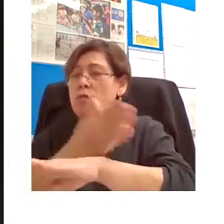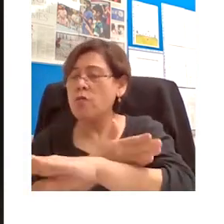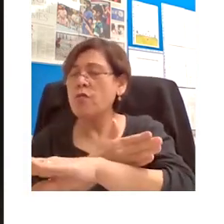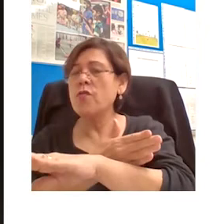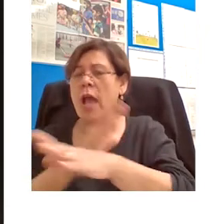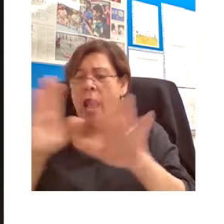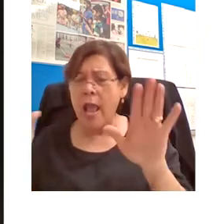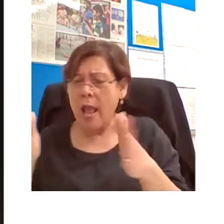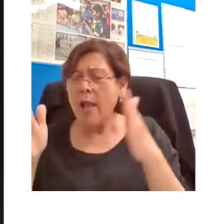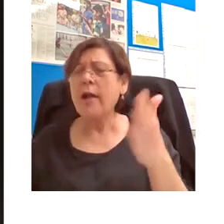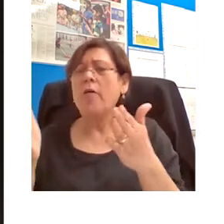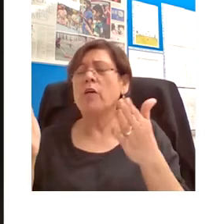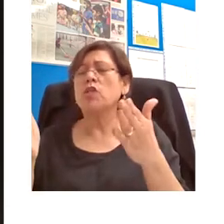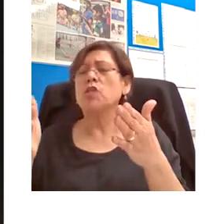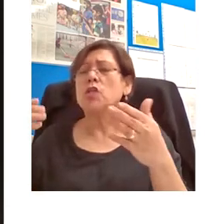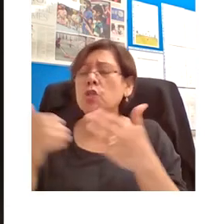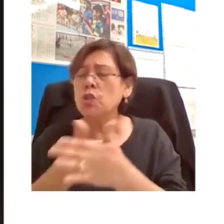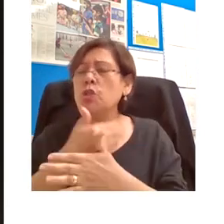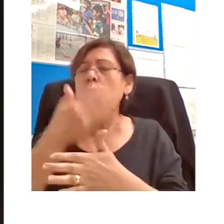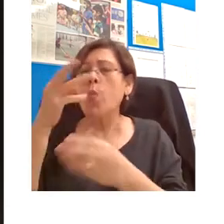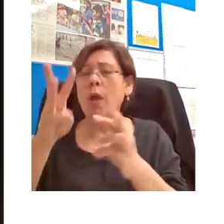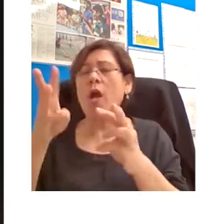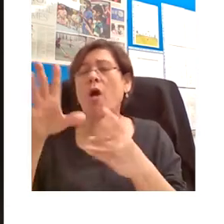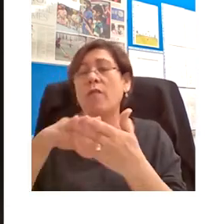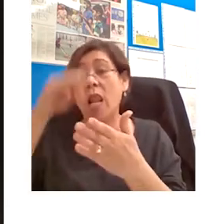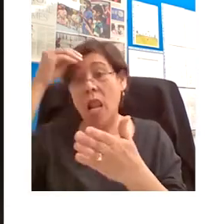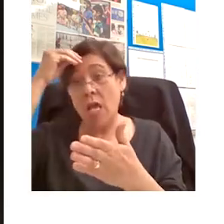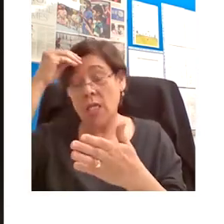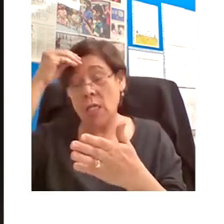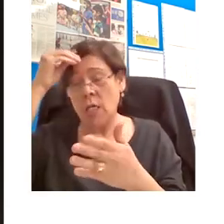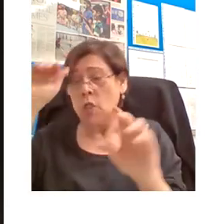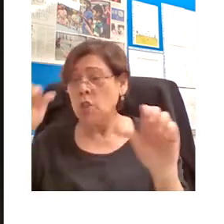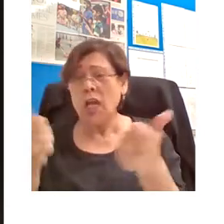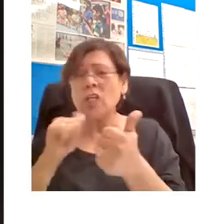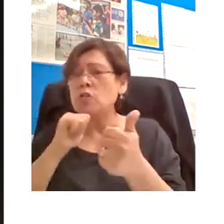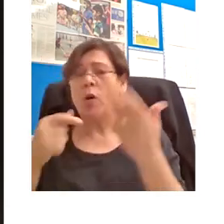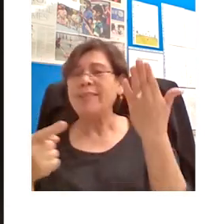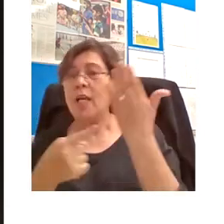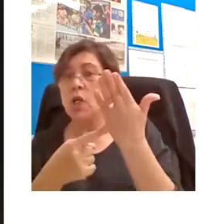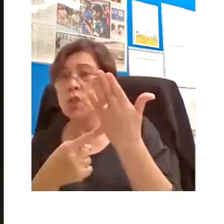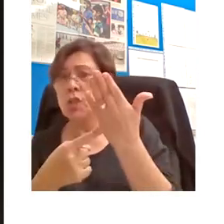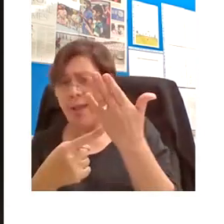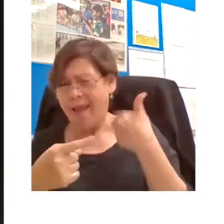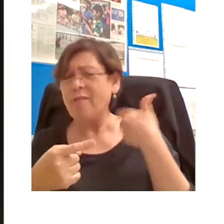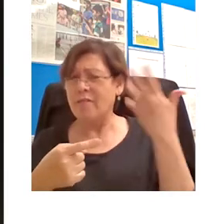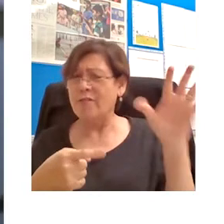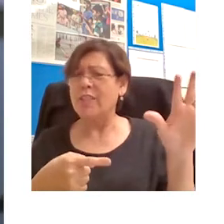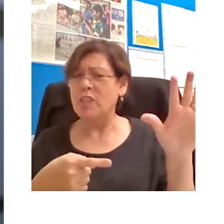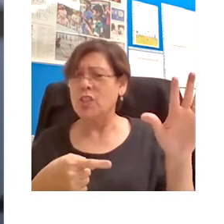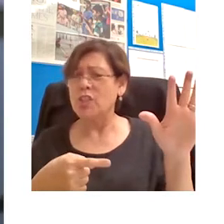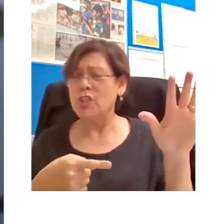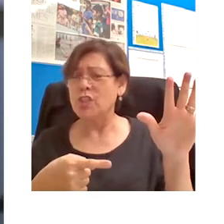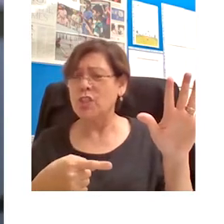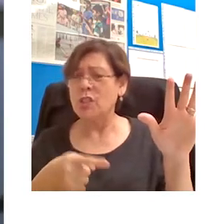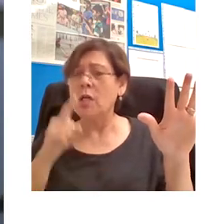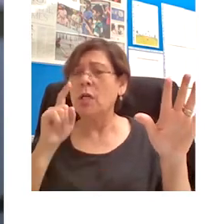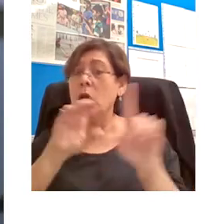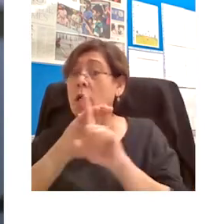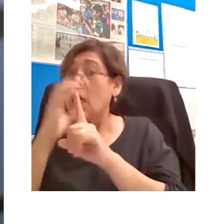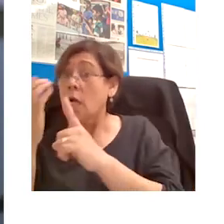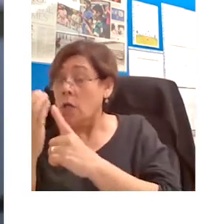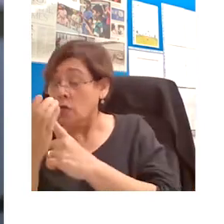practice. The challenge is not so much technological. We have the technology. It's cultural and economic.